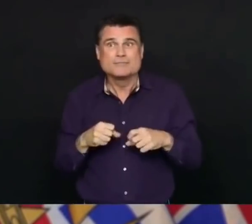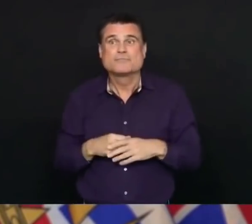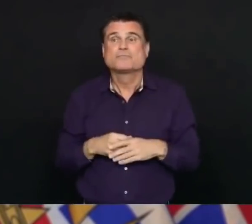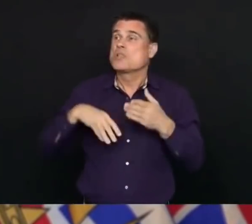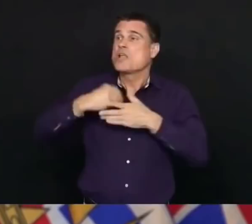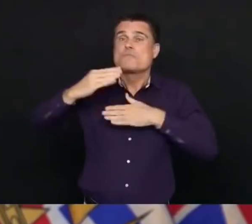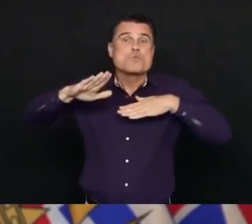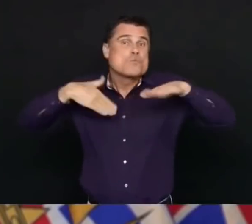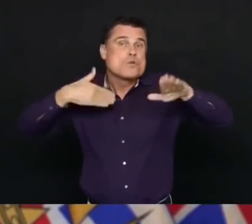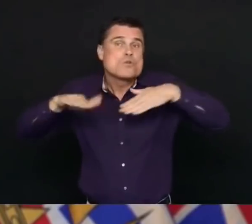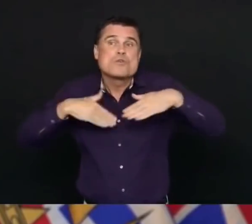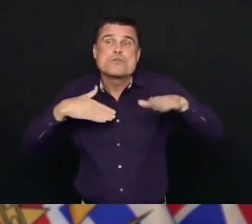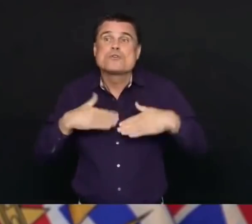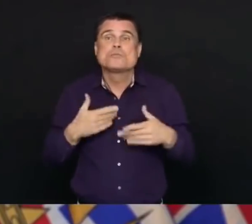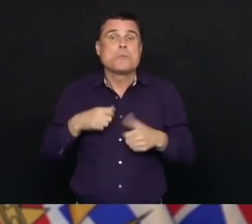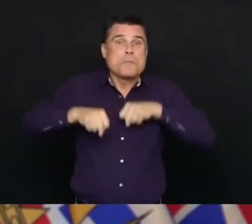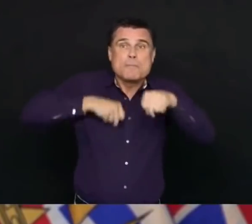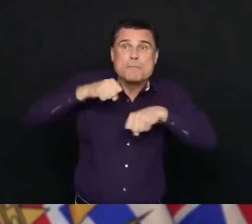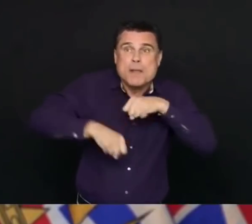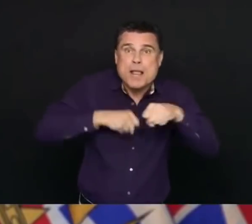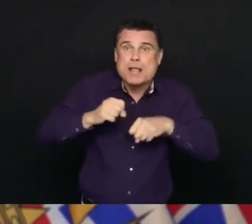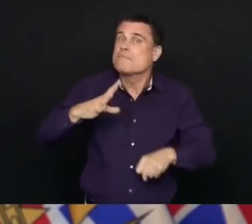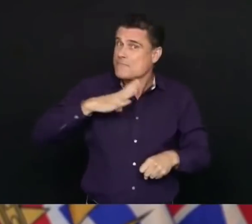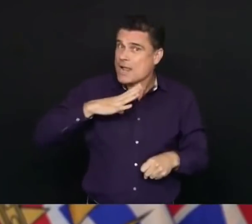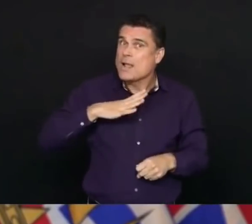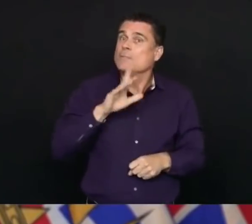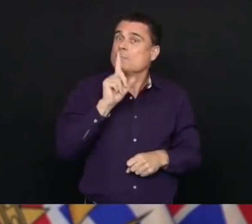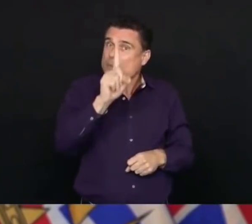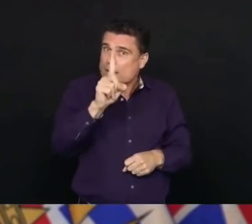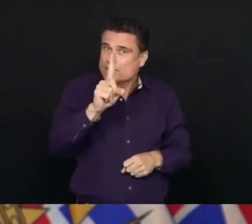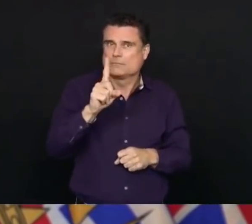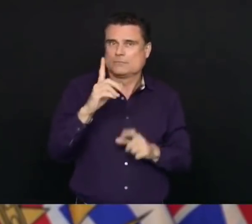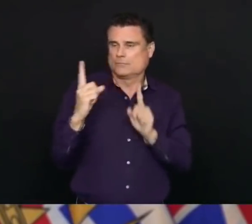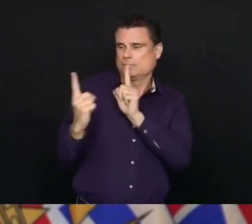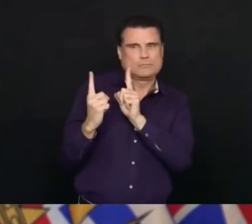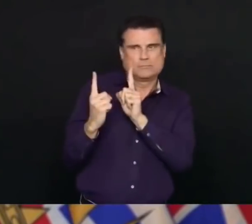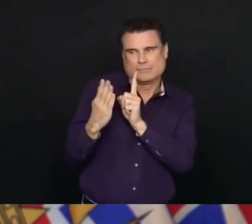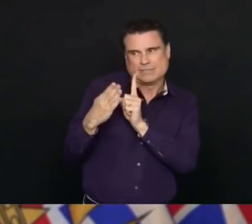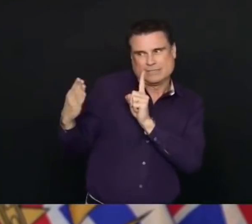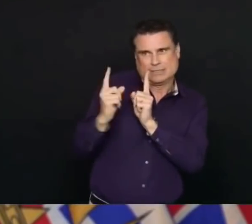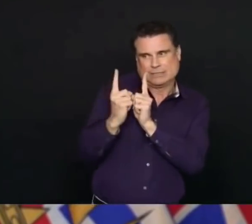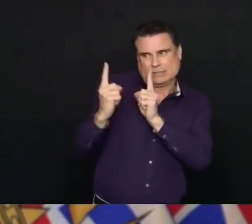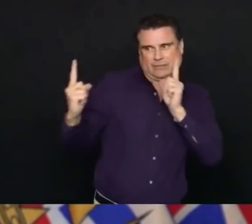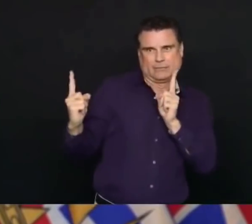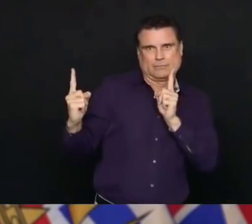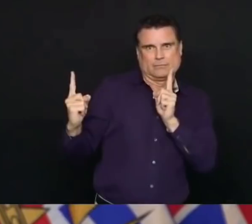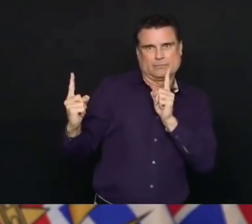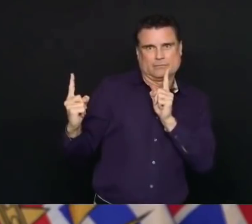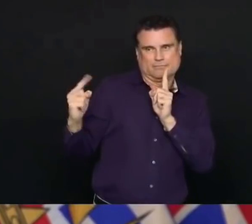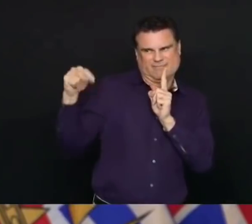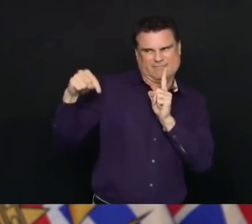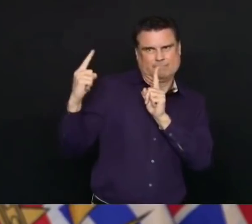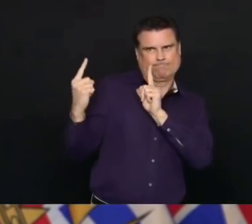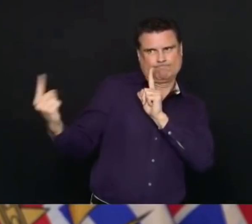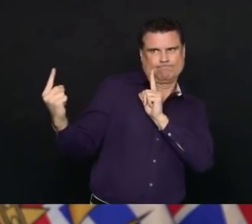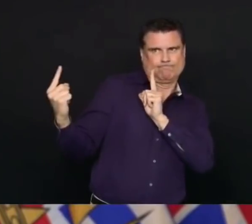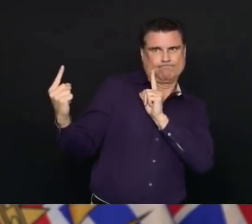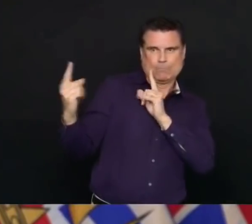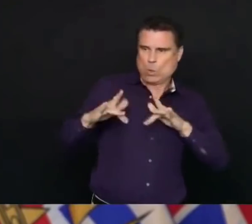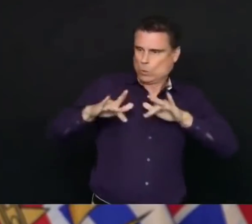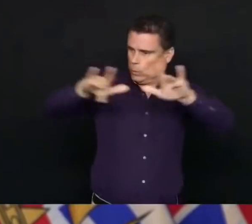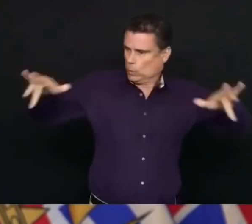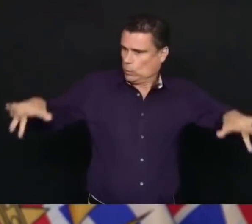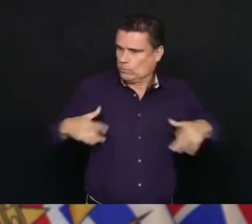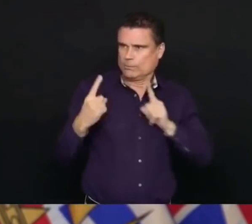neighbours, wave hello to those that we pass, but from a safe distance. We all need kindness and we all need connection.